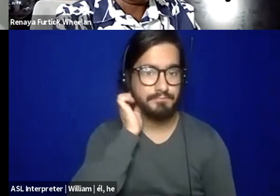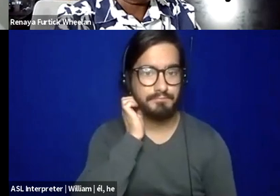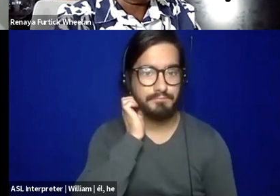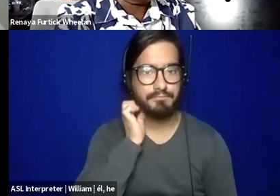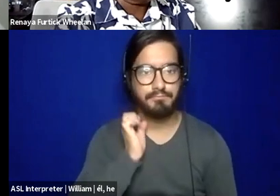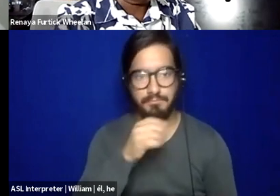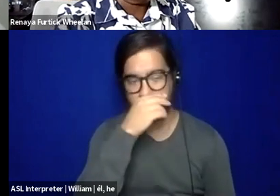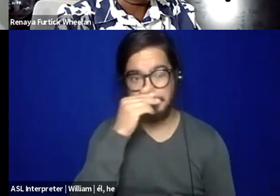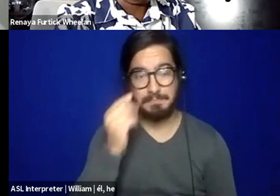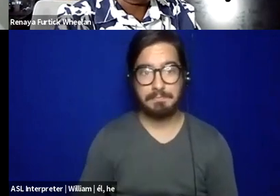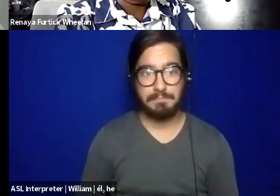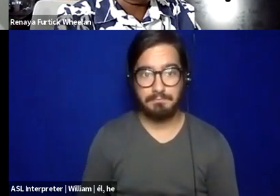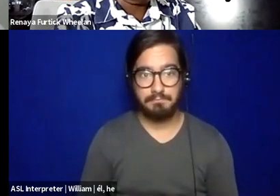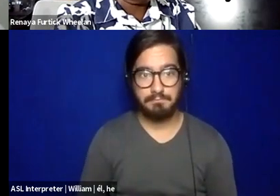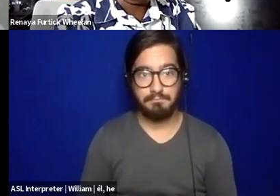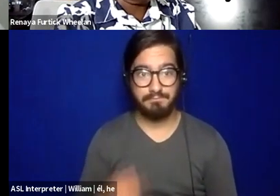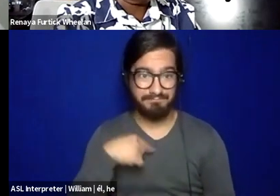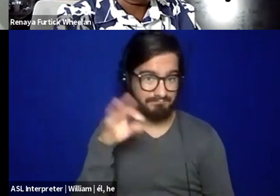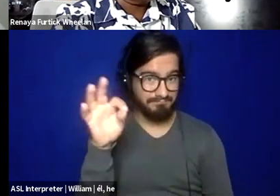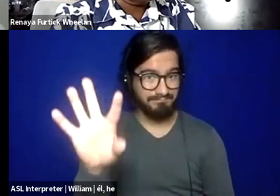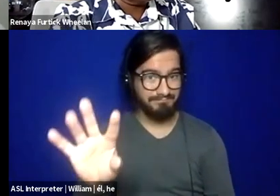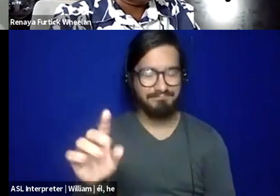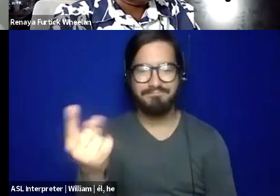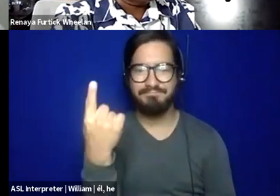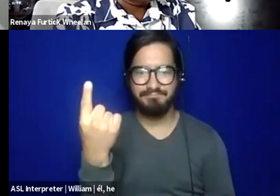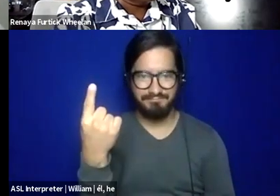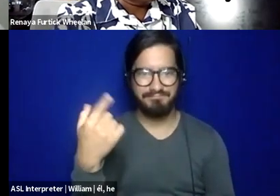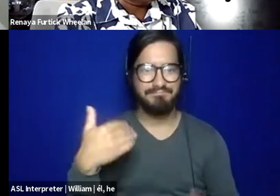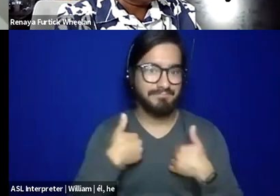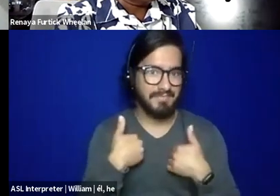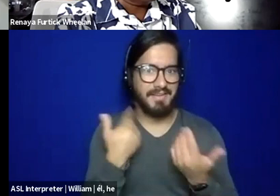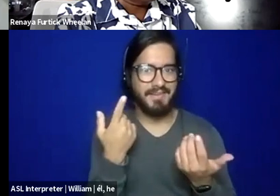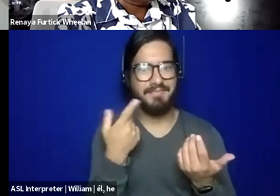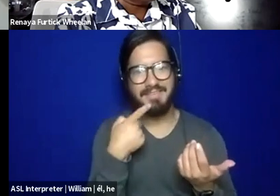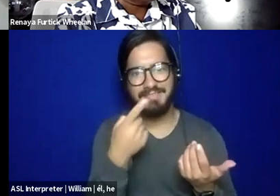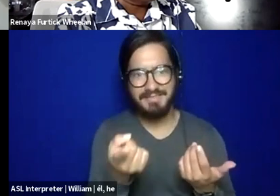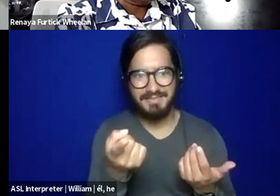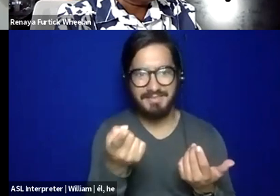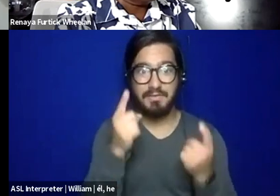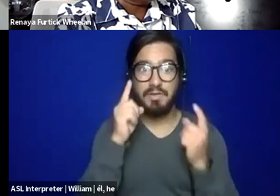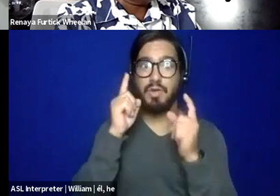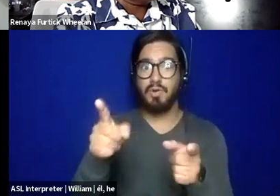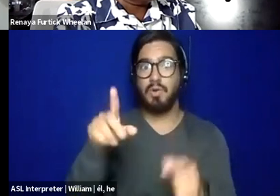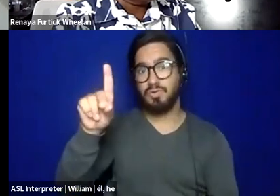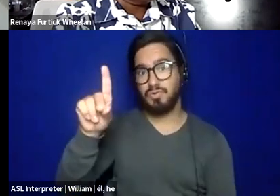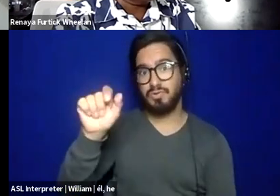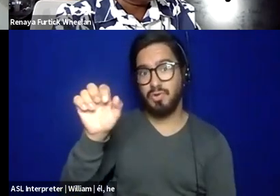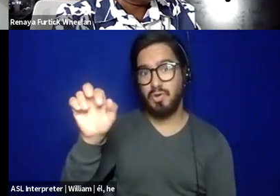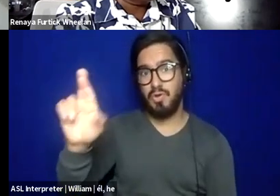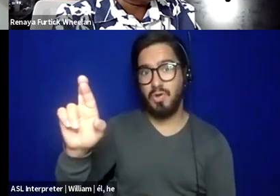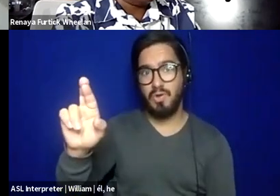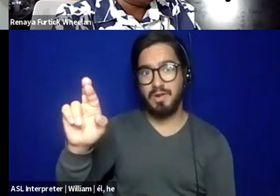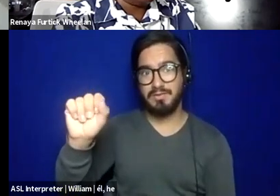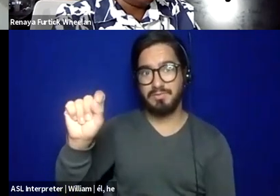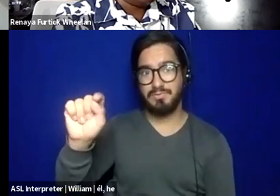And I'll just, I'll, I'll throw out one, um, that I have that I tell everyone, go to the dollar store and get a bottle of bubbles,